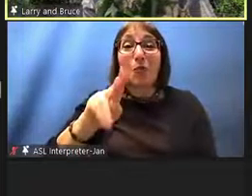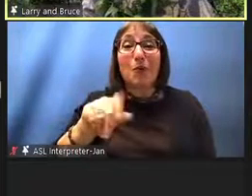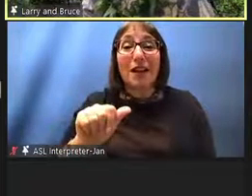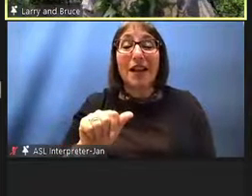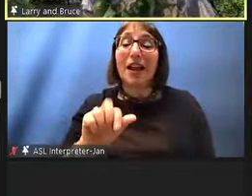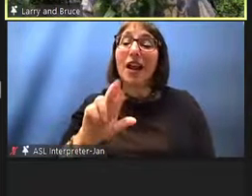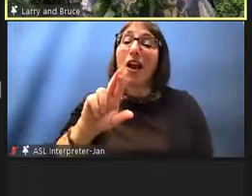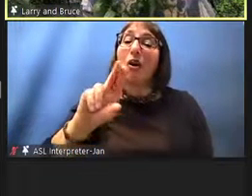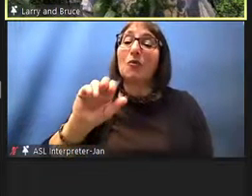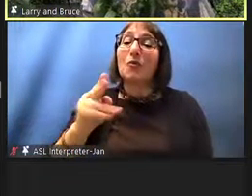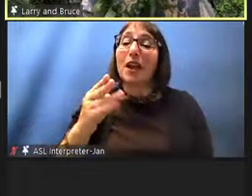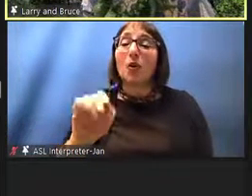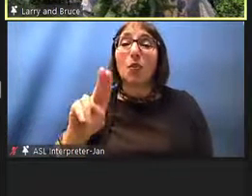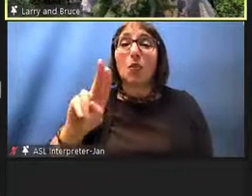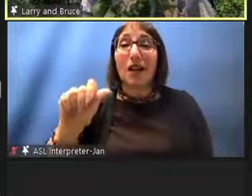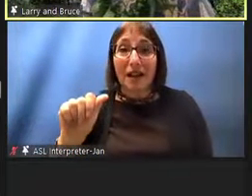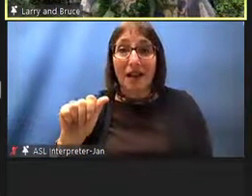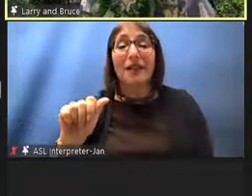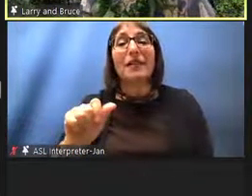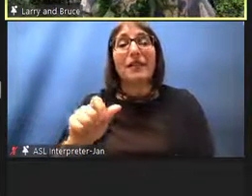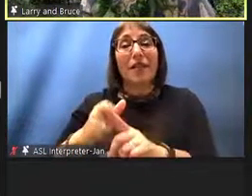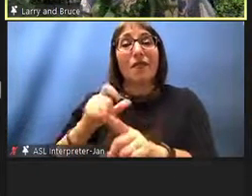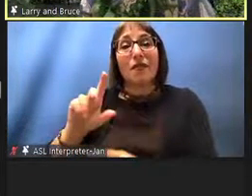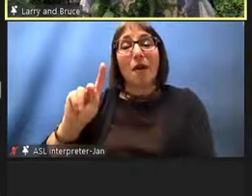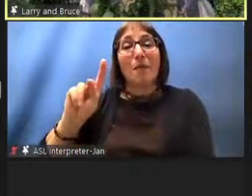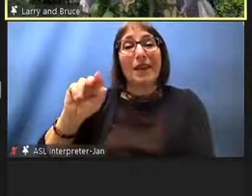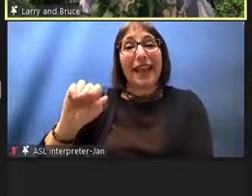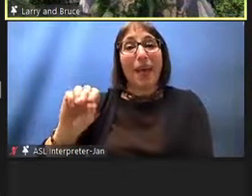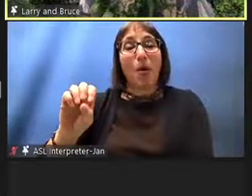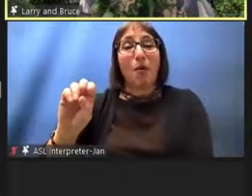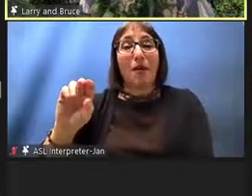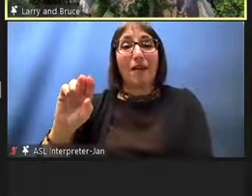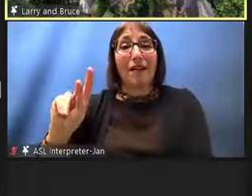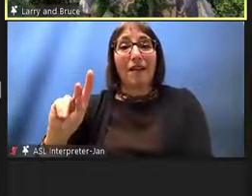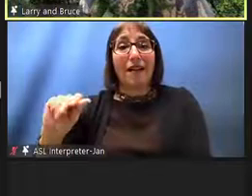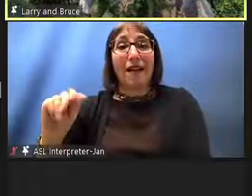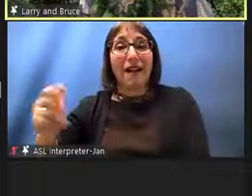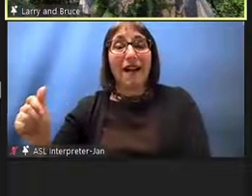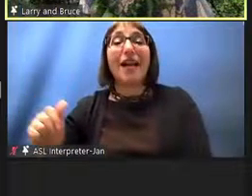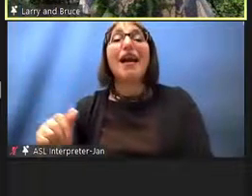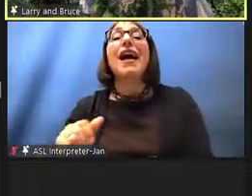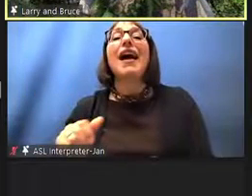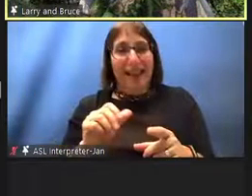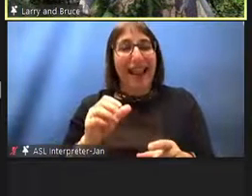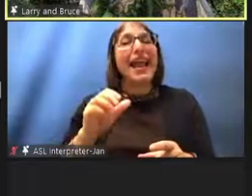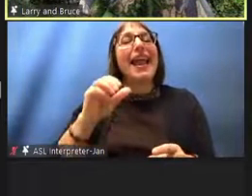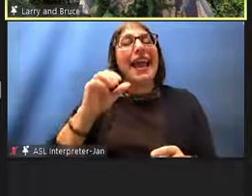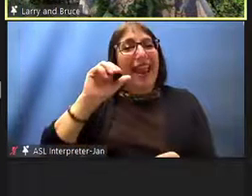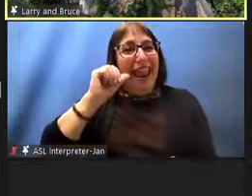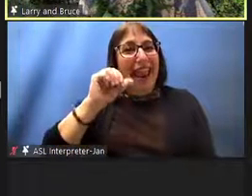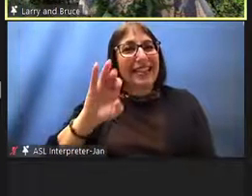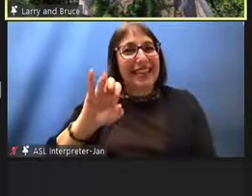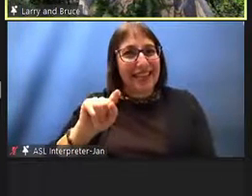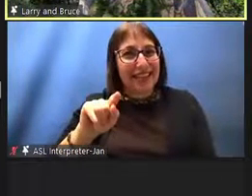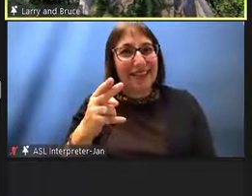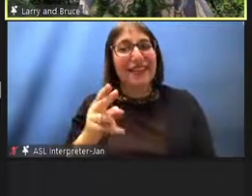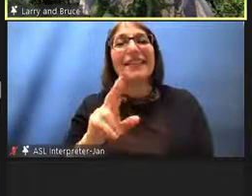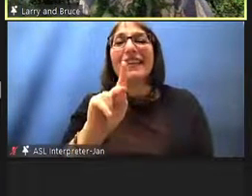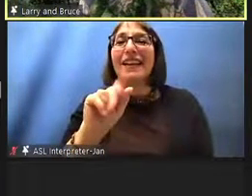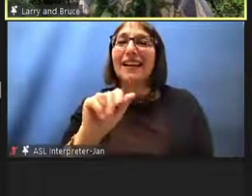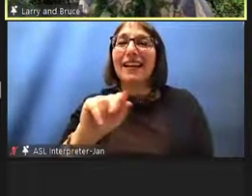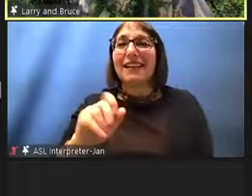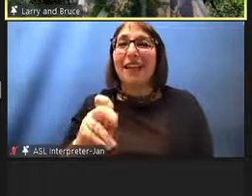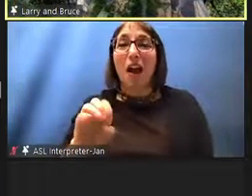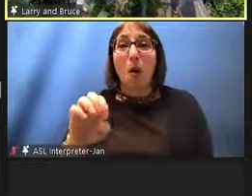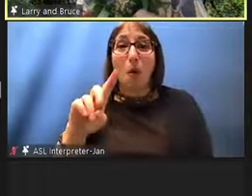they came all the way from keokaha by then and to eat it kanako only had started on the hawaiian homes at keokaha